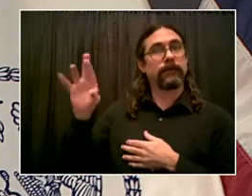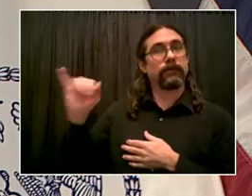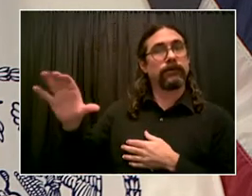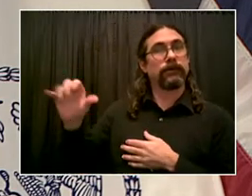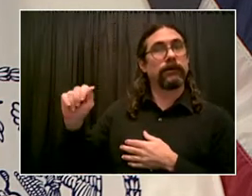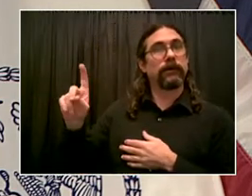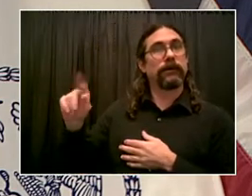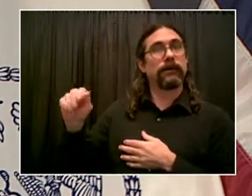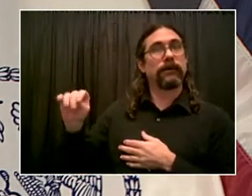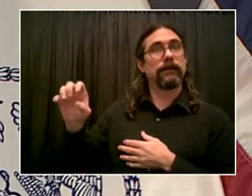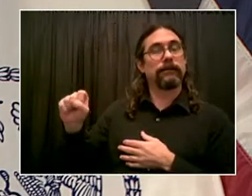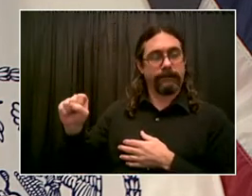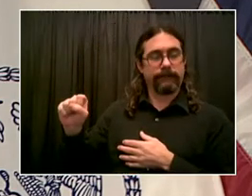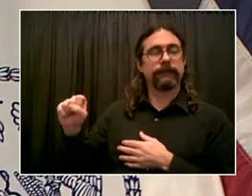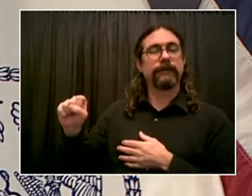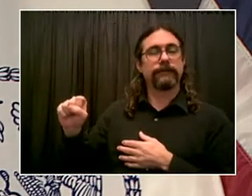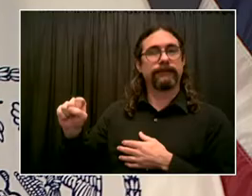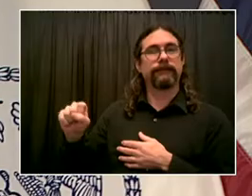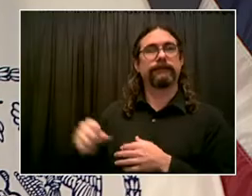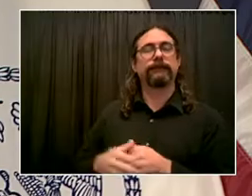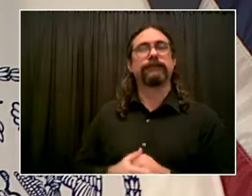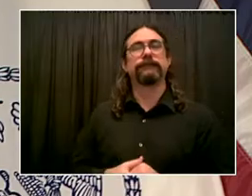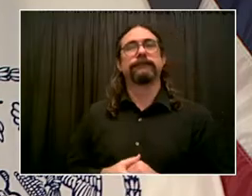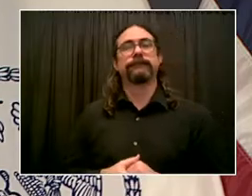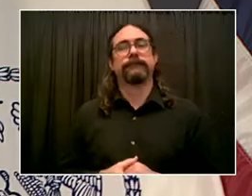Thank you. Thank you so much,